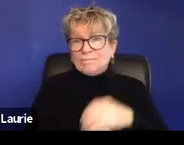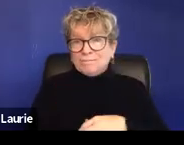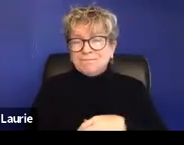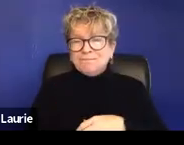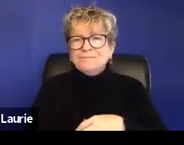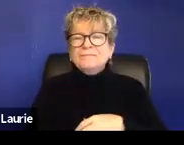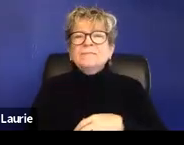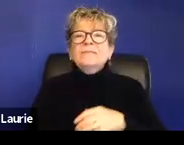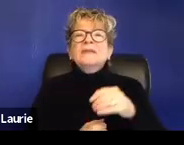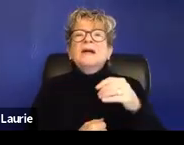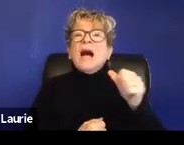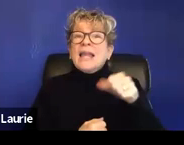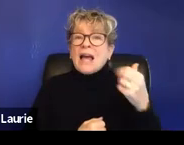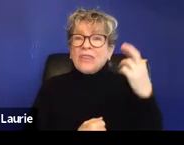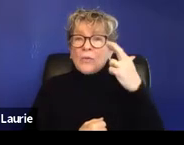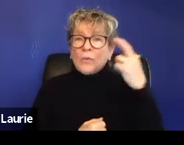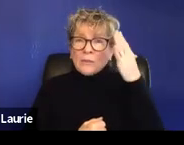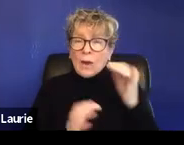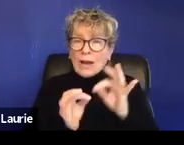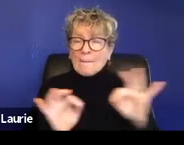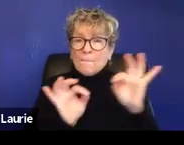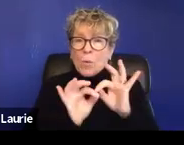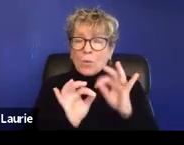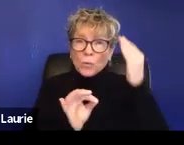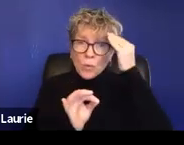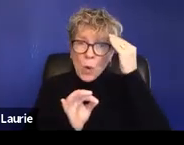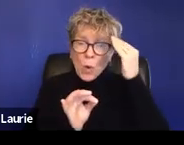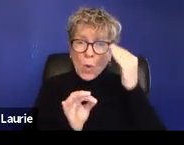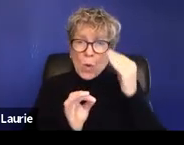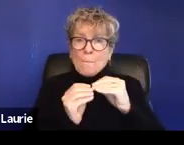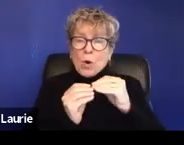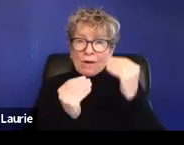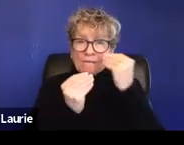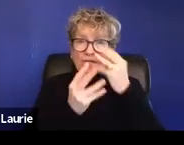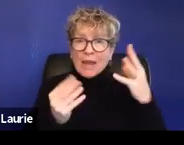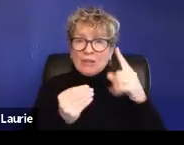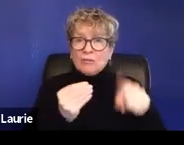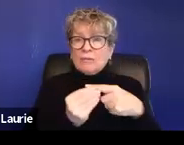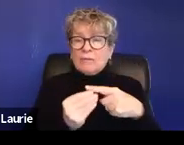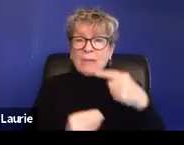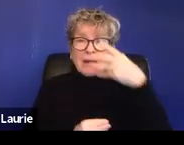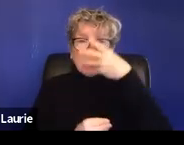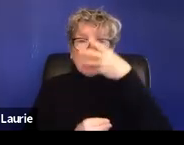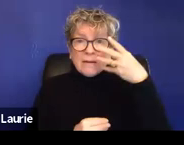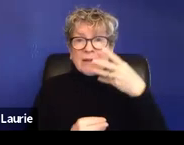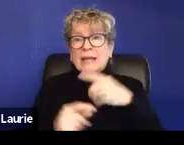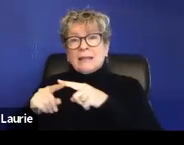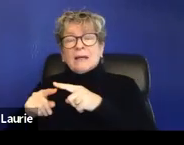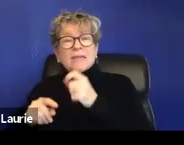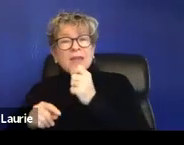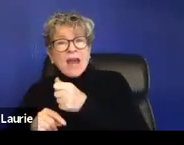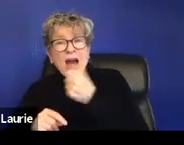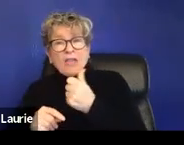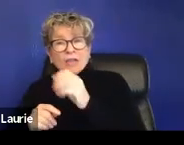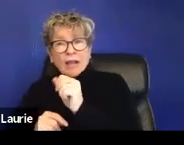immigration is depending on how other cases, other civil cases are handled, it can